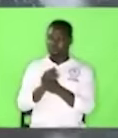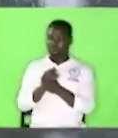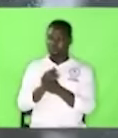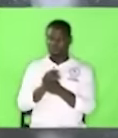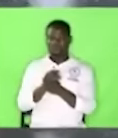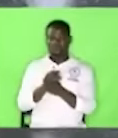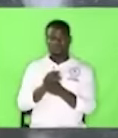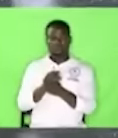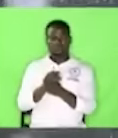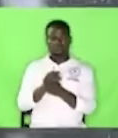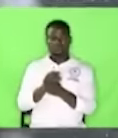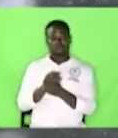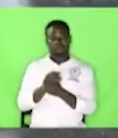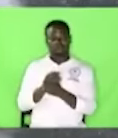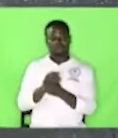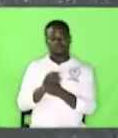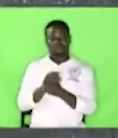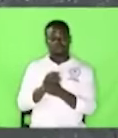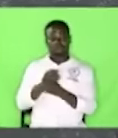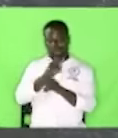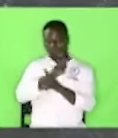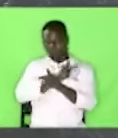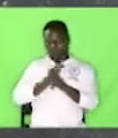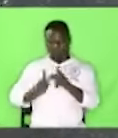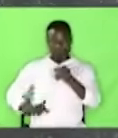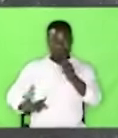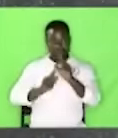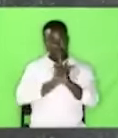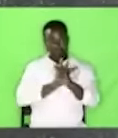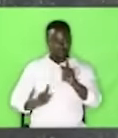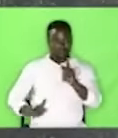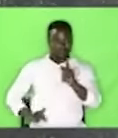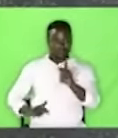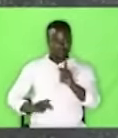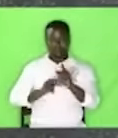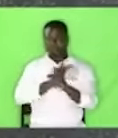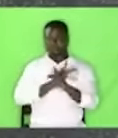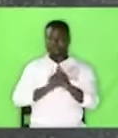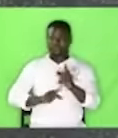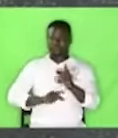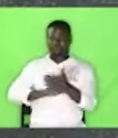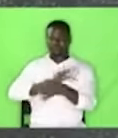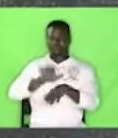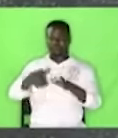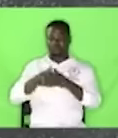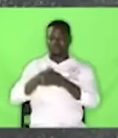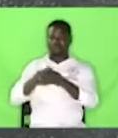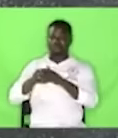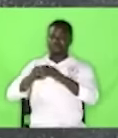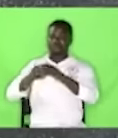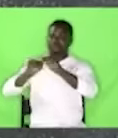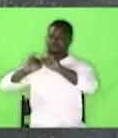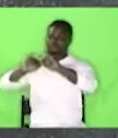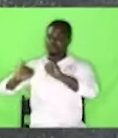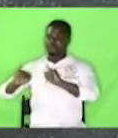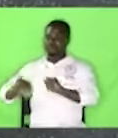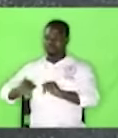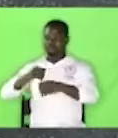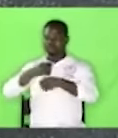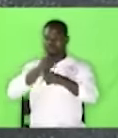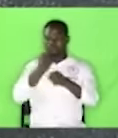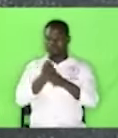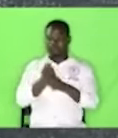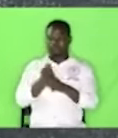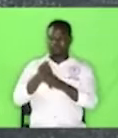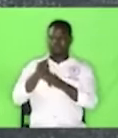the king of kings the king of all the gods the creator and owner of all things